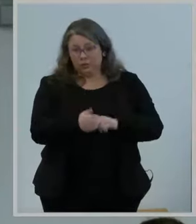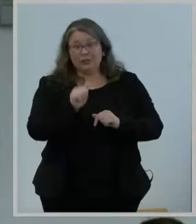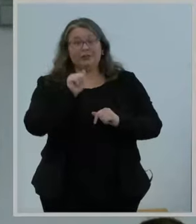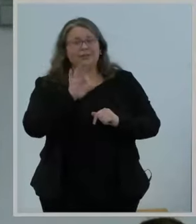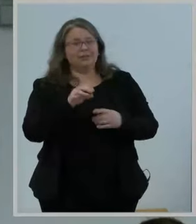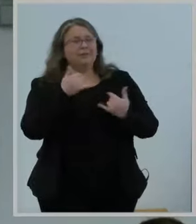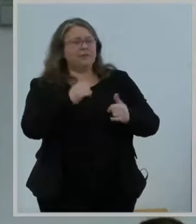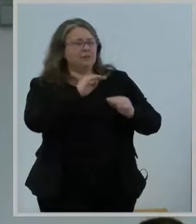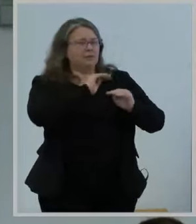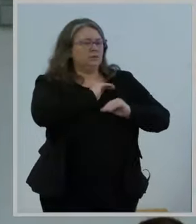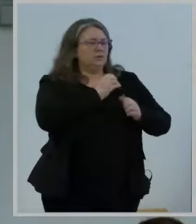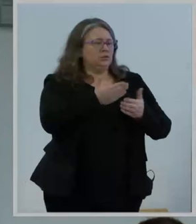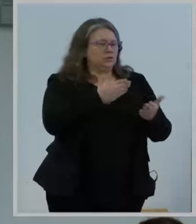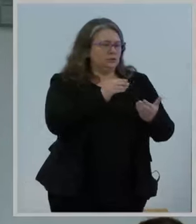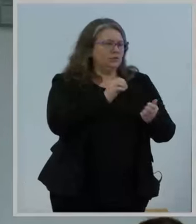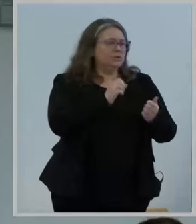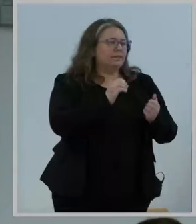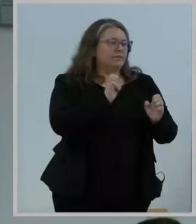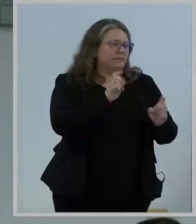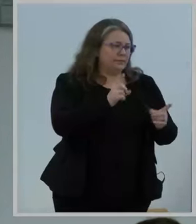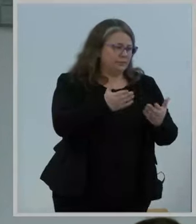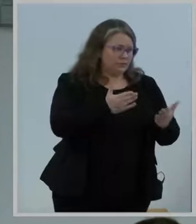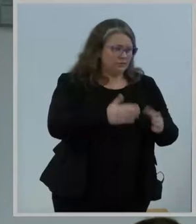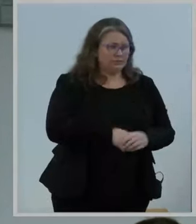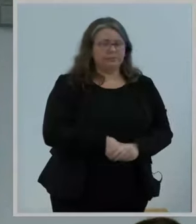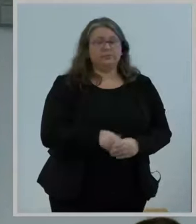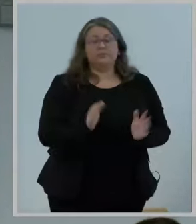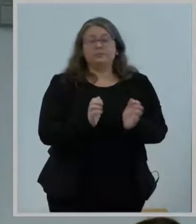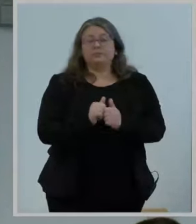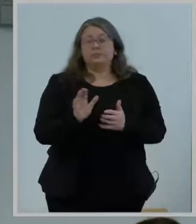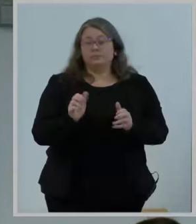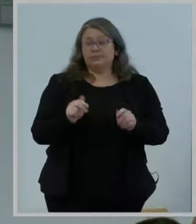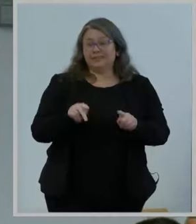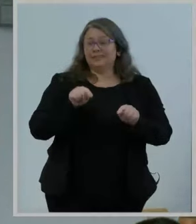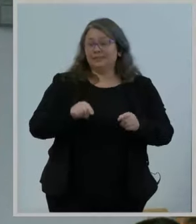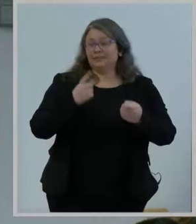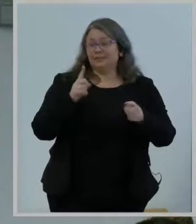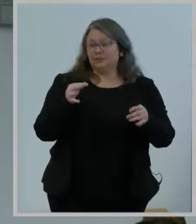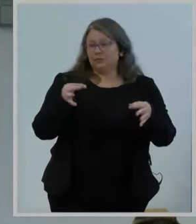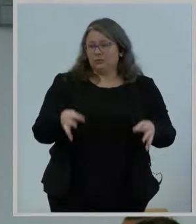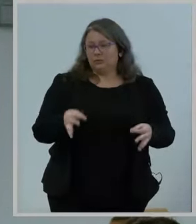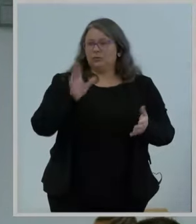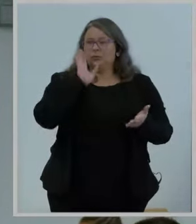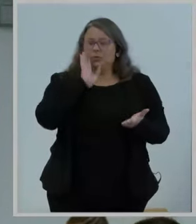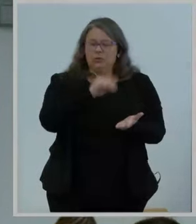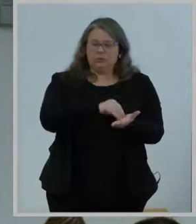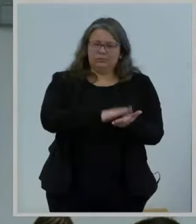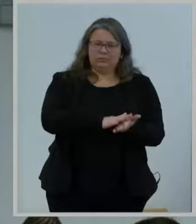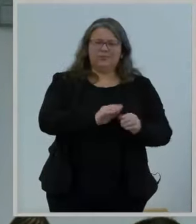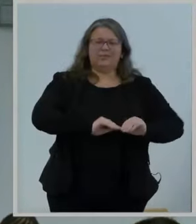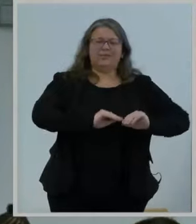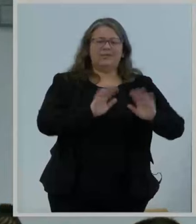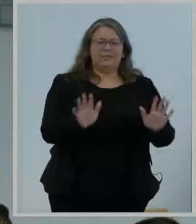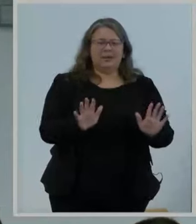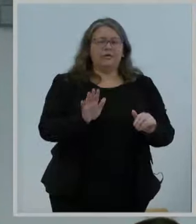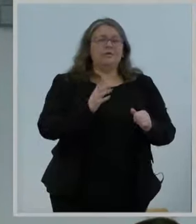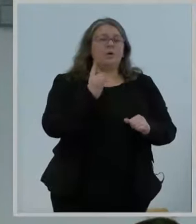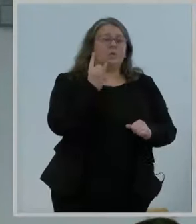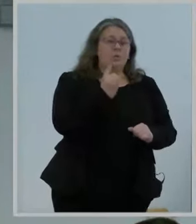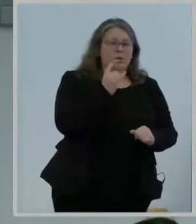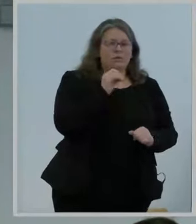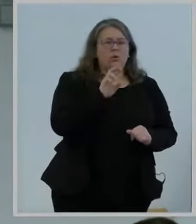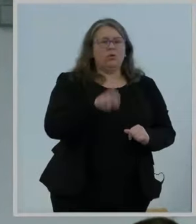Consistent with these past determinations, this declaratory ruling would clarify that the use of Wi-Fi or other similar access point technologies